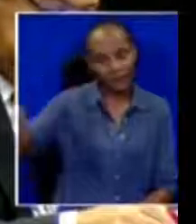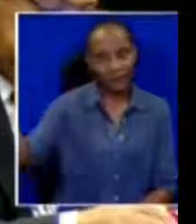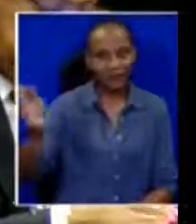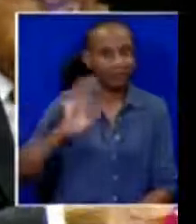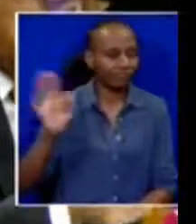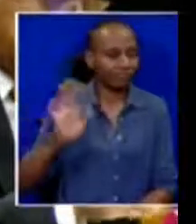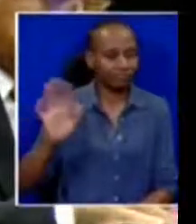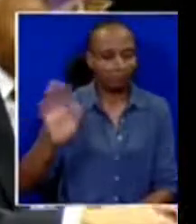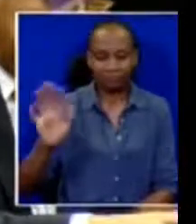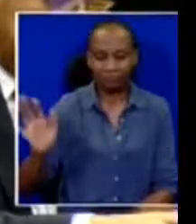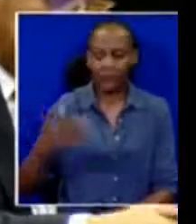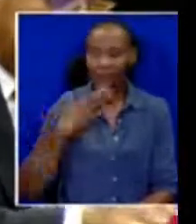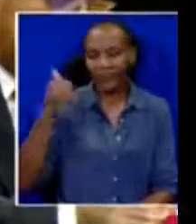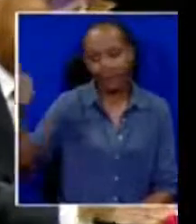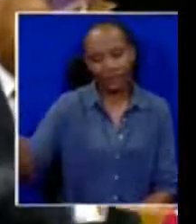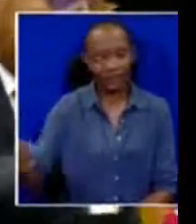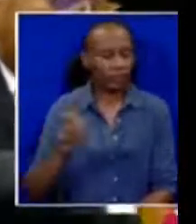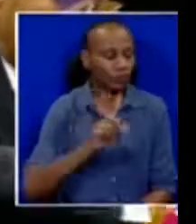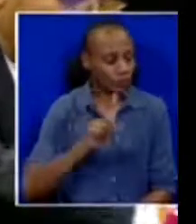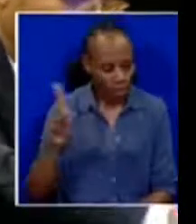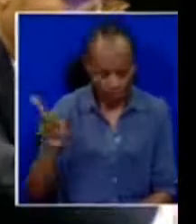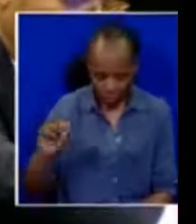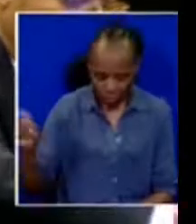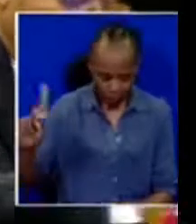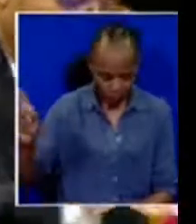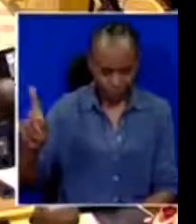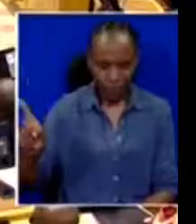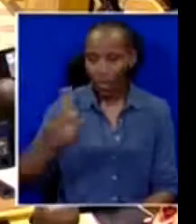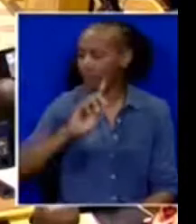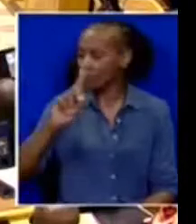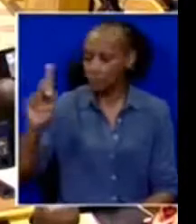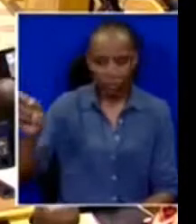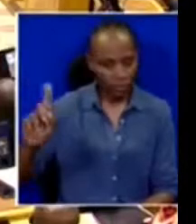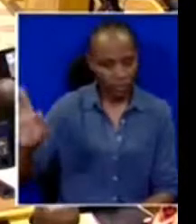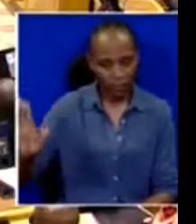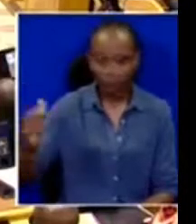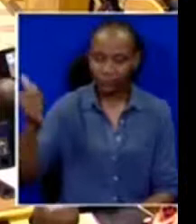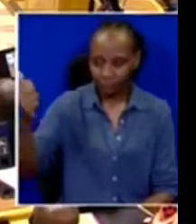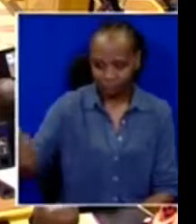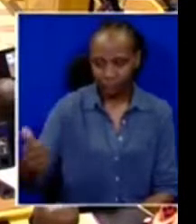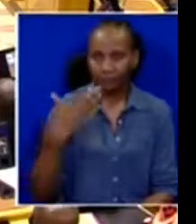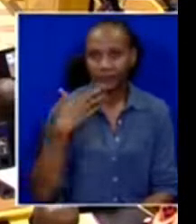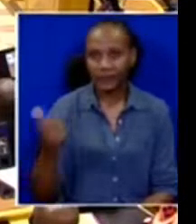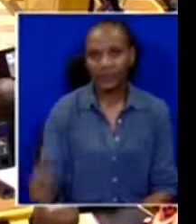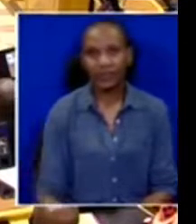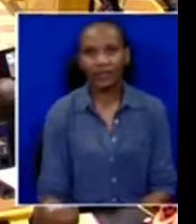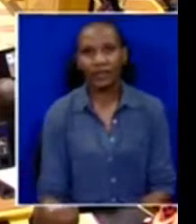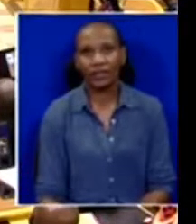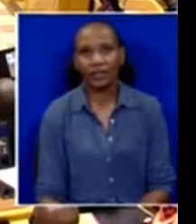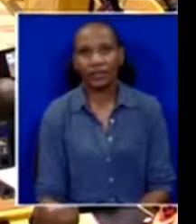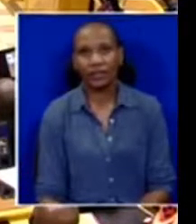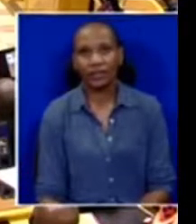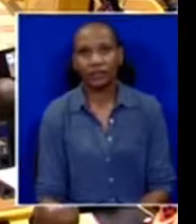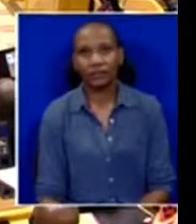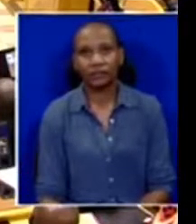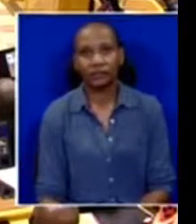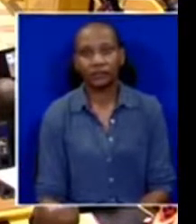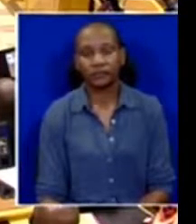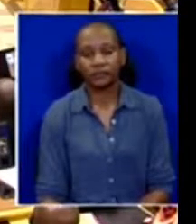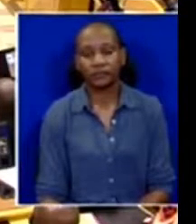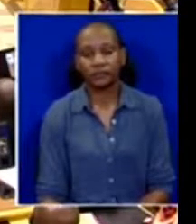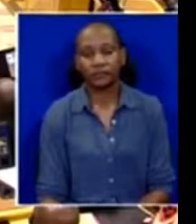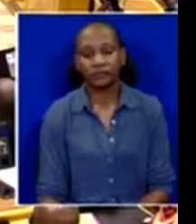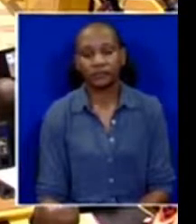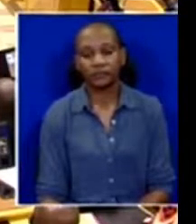That's where we have a problem because my question is not answered. No, Honorable Malema. I've written a question to the President about